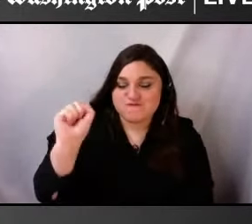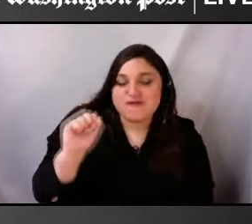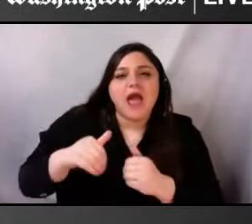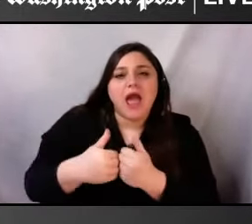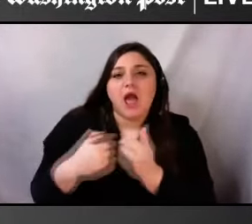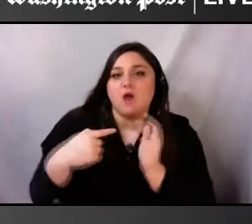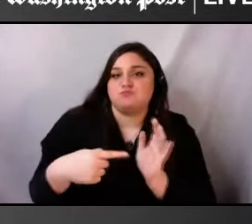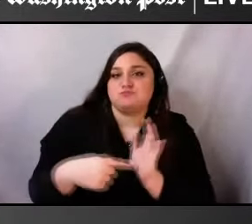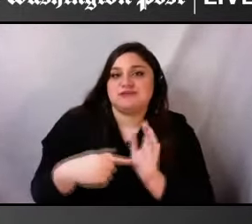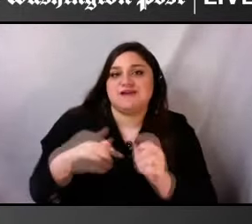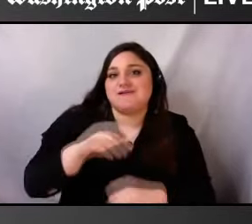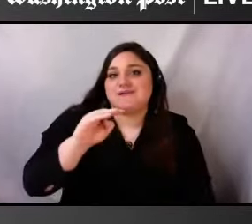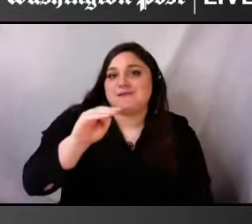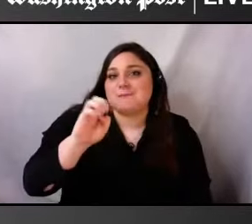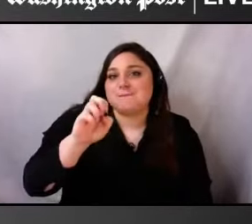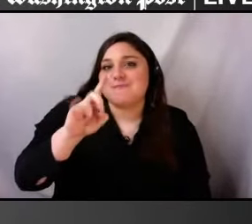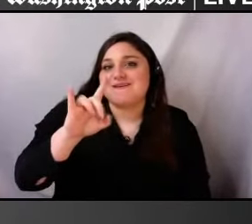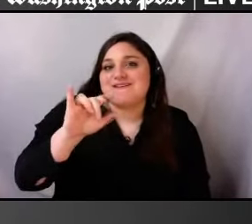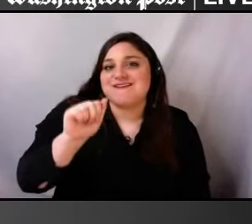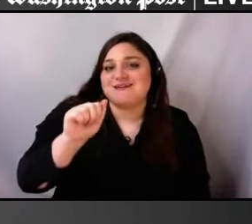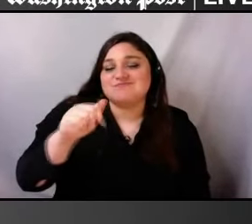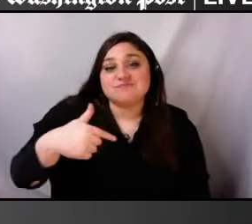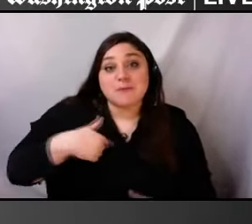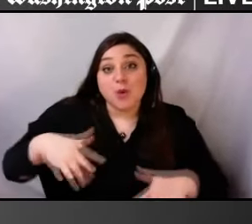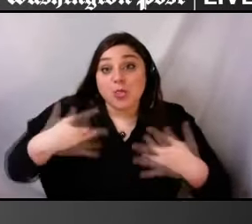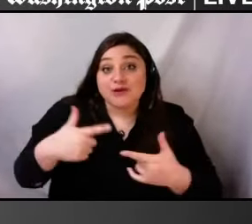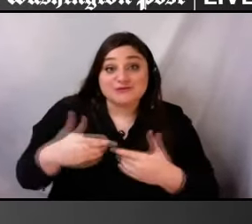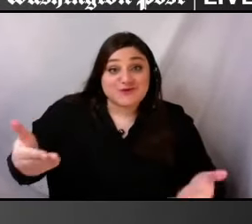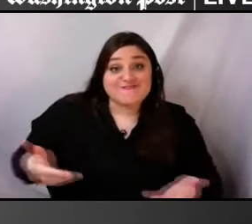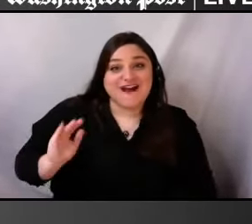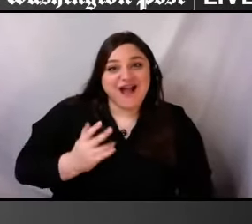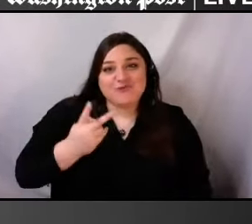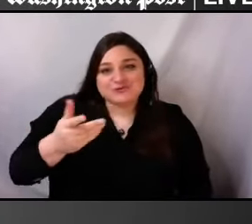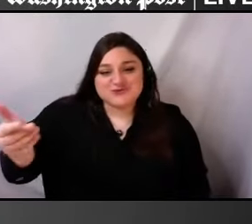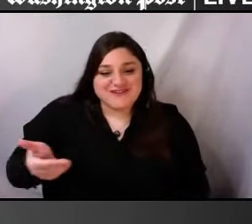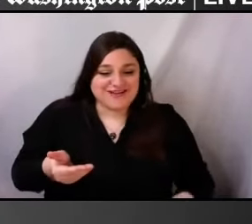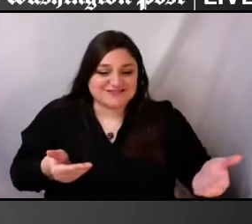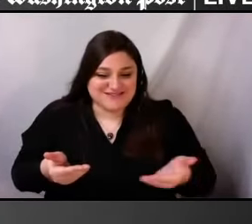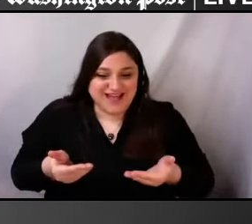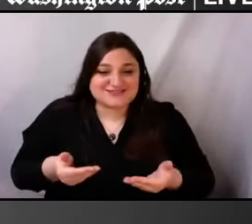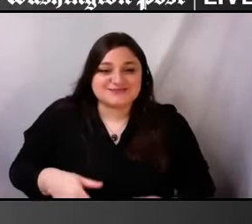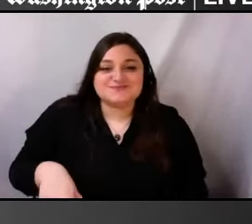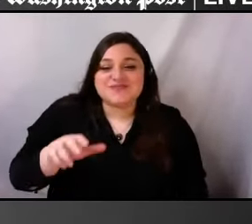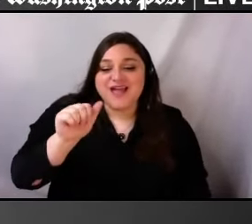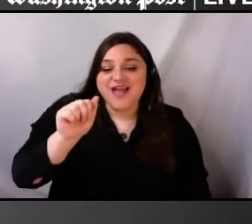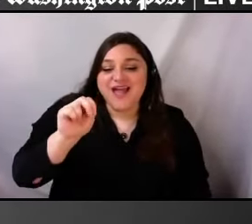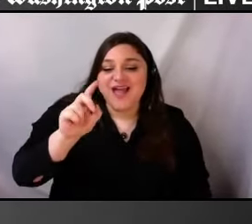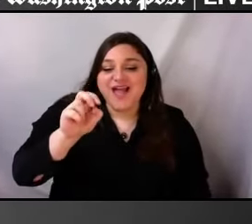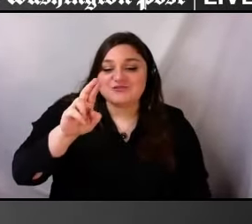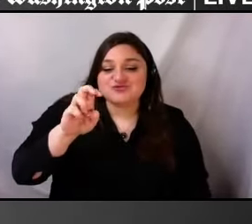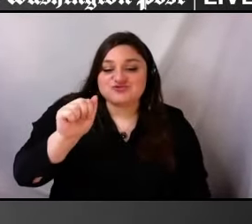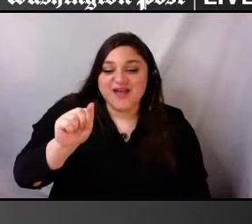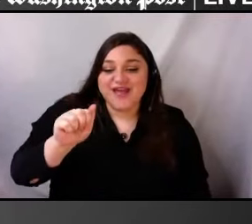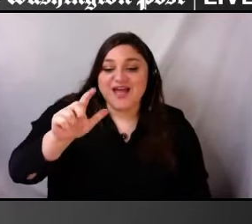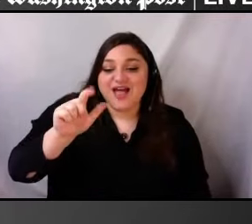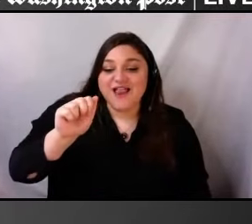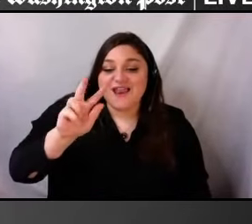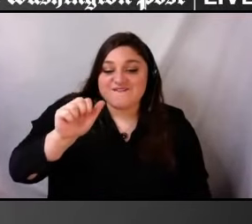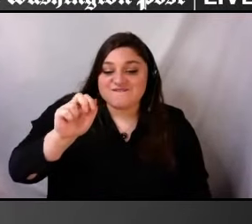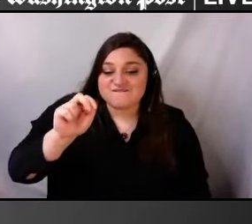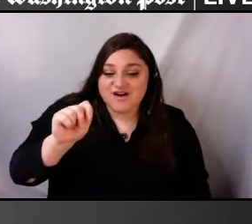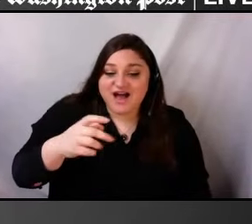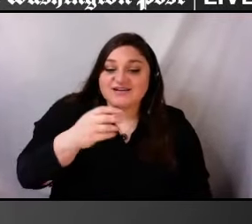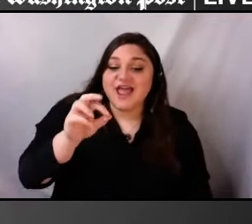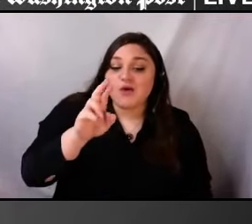I'm delighted to welcome my first two guests. Raymond McCoy-McDeed is the executive director of the National